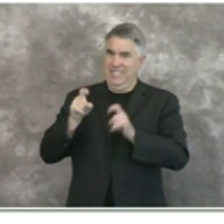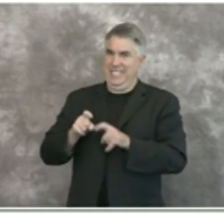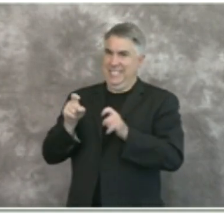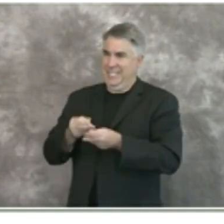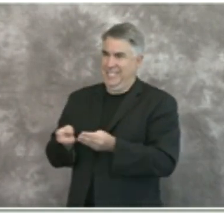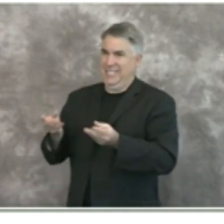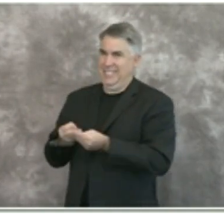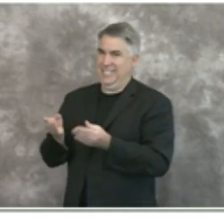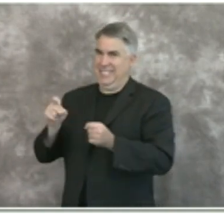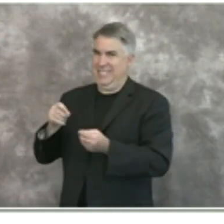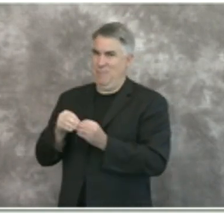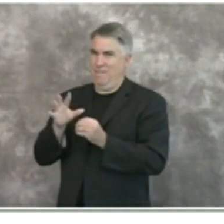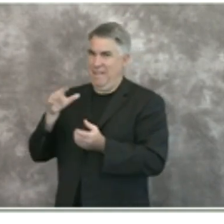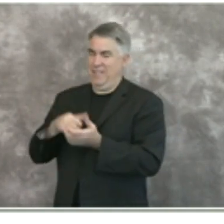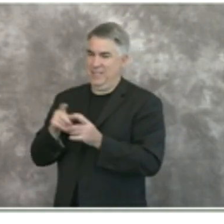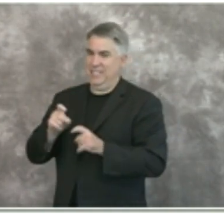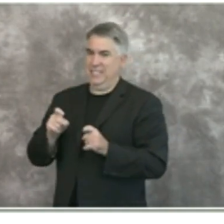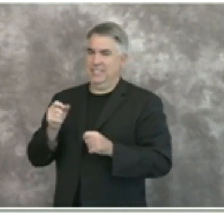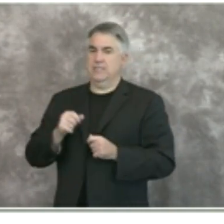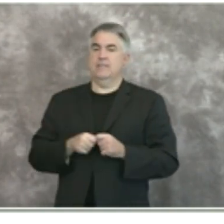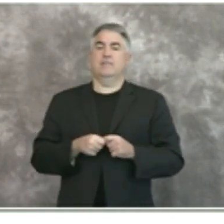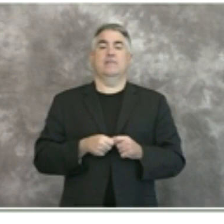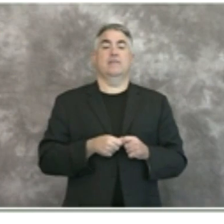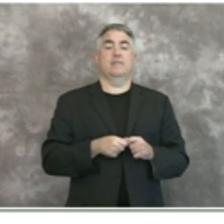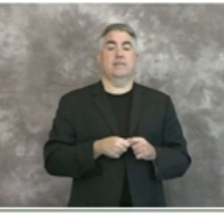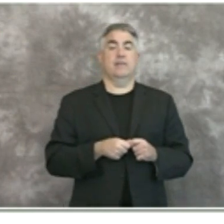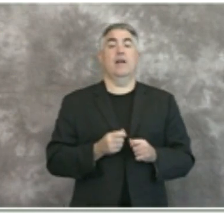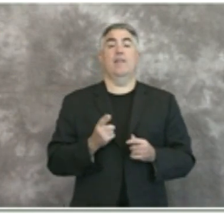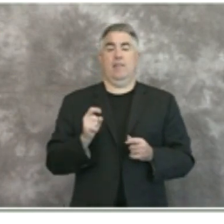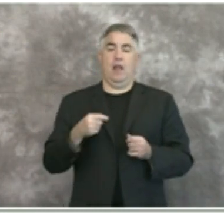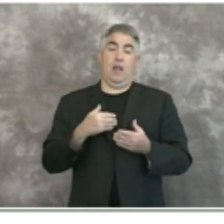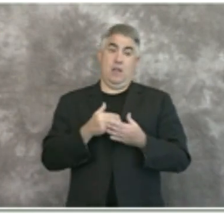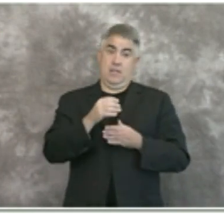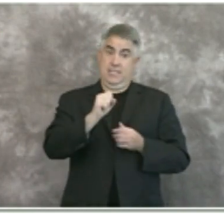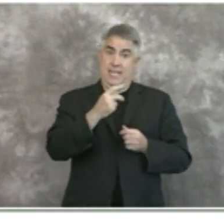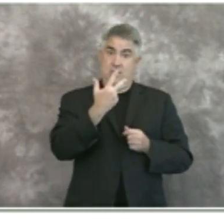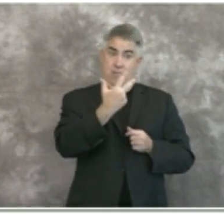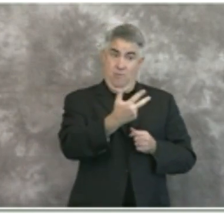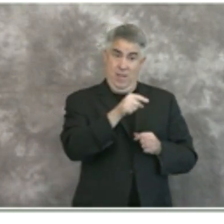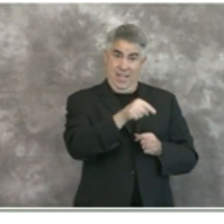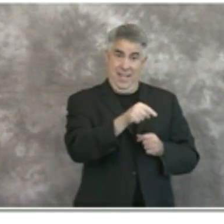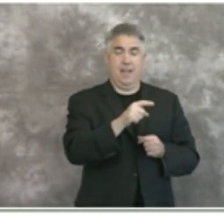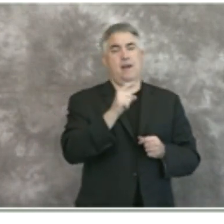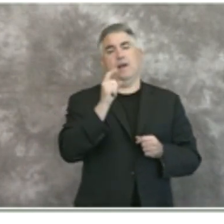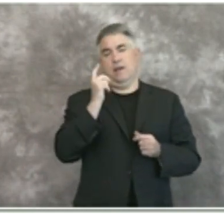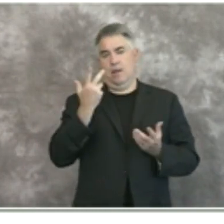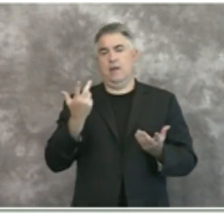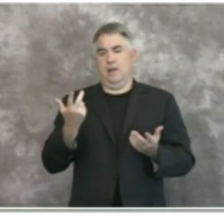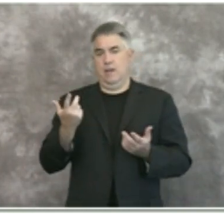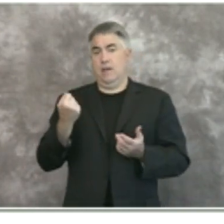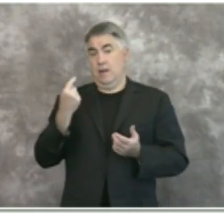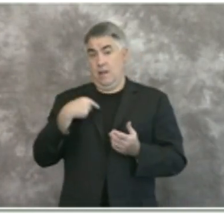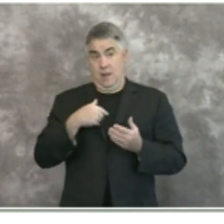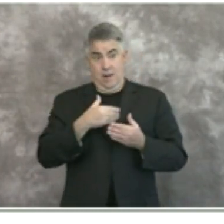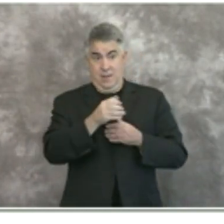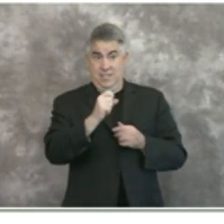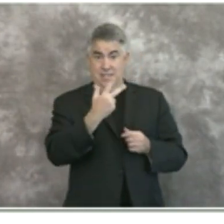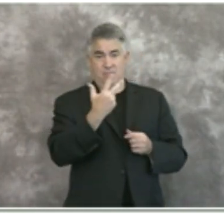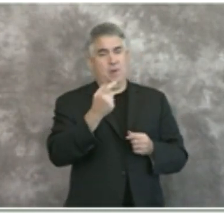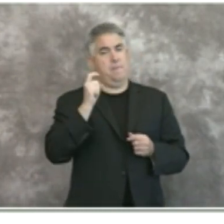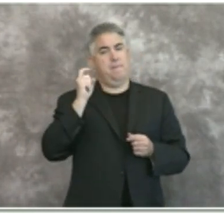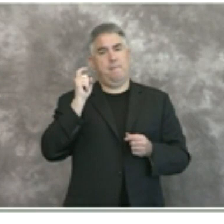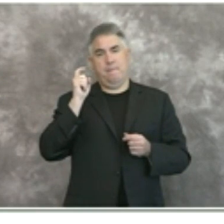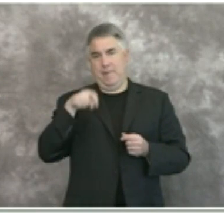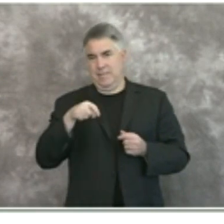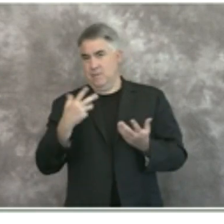we move into uh stage three the uh state's uh stage three the expectation is that